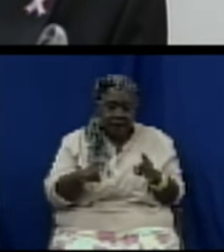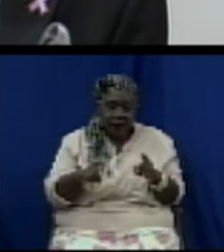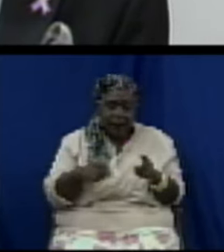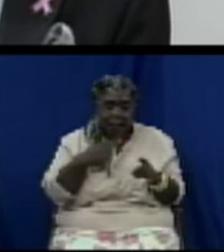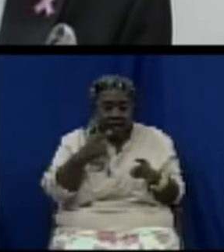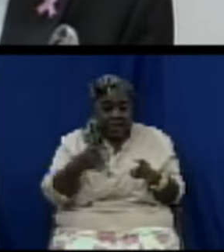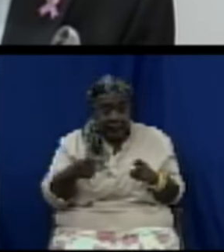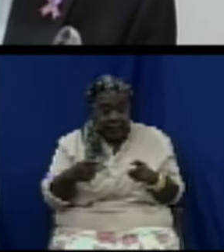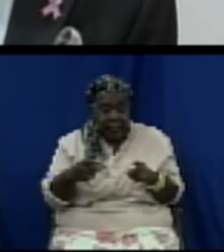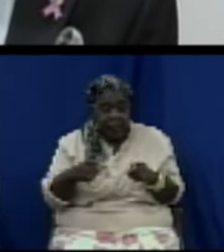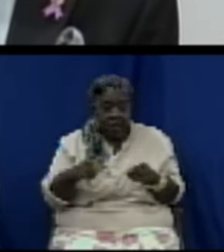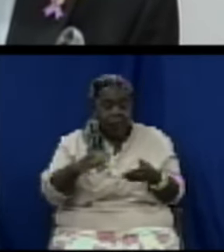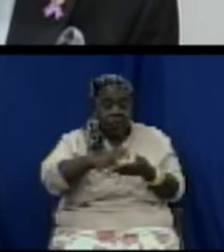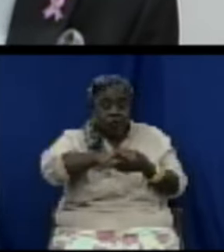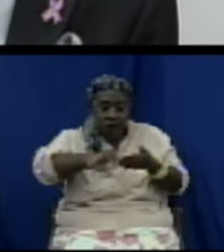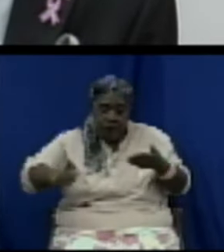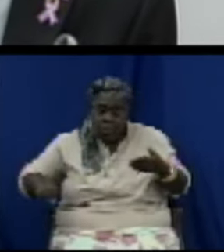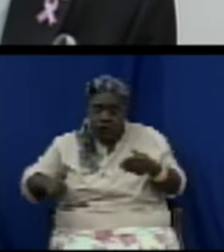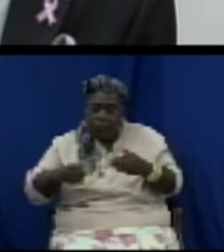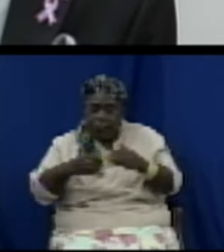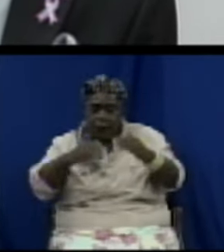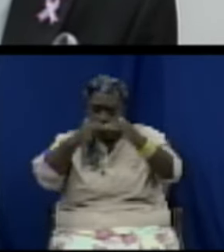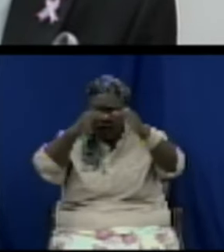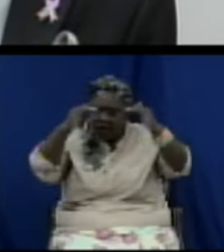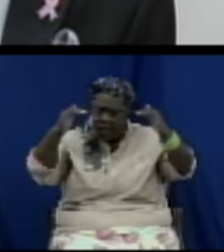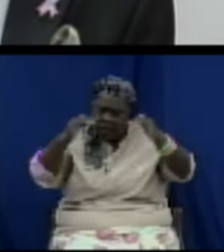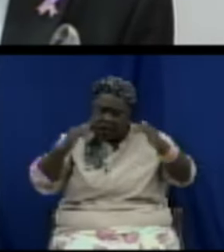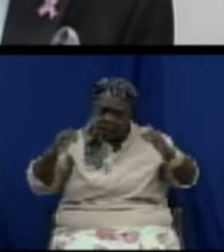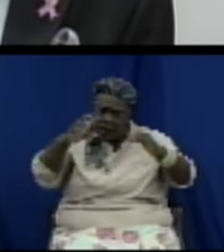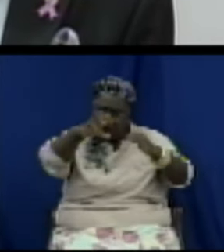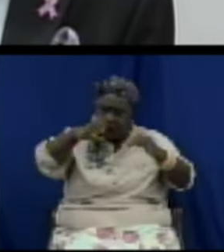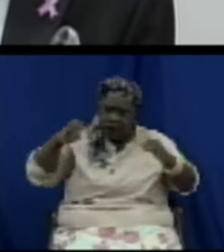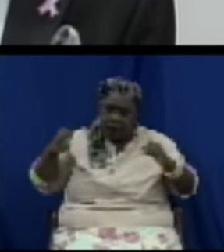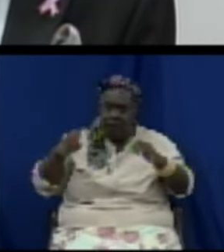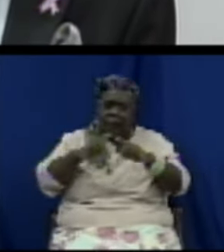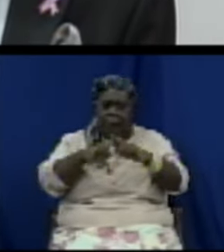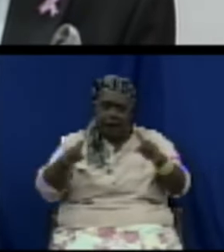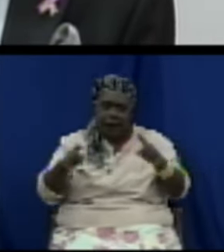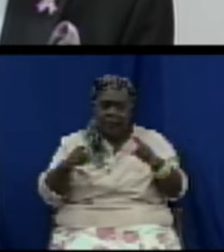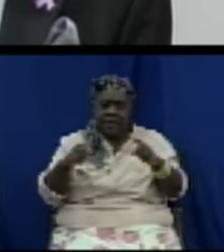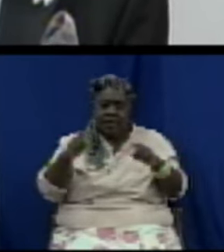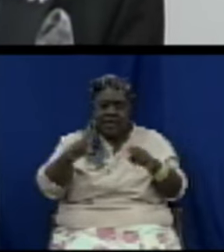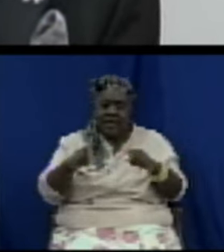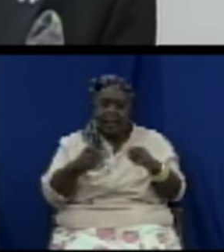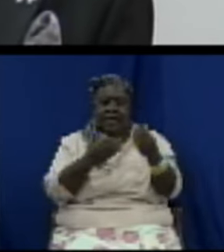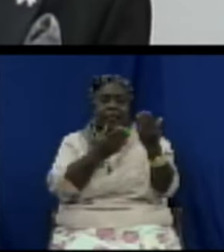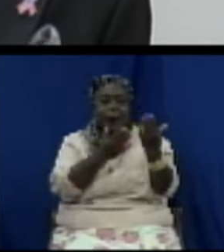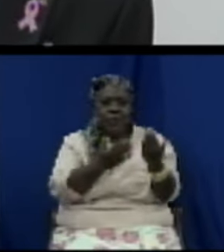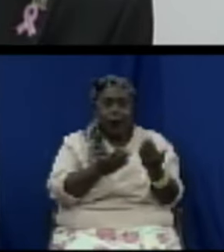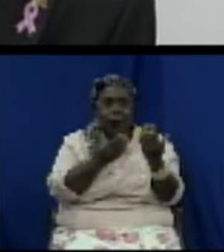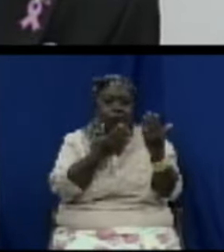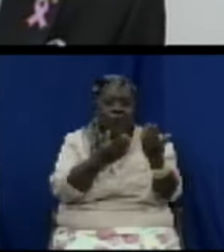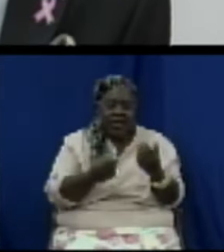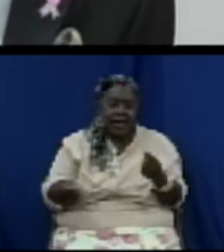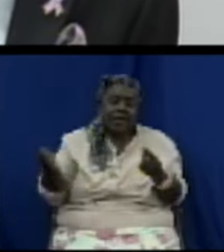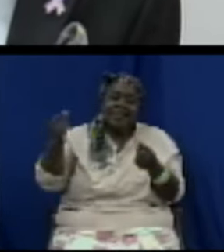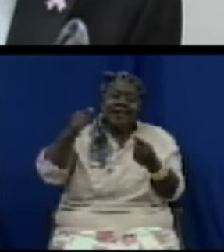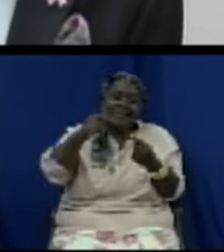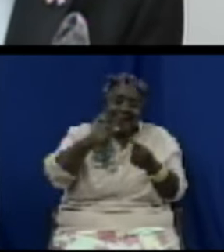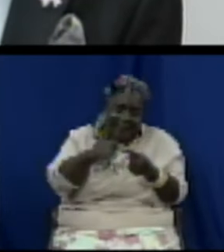off the shelves but we have to wait until the appropriate officer